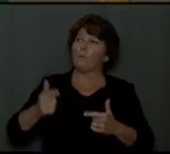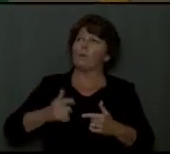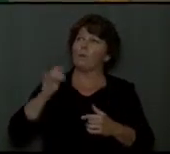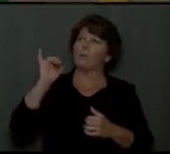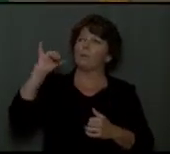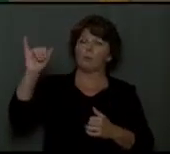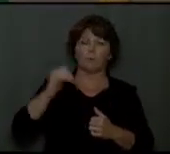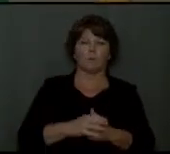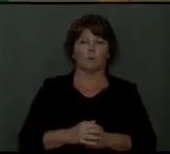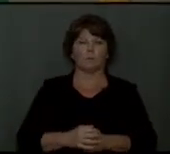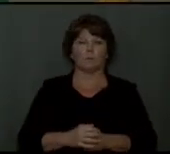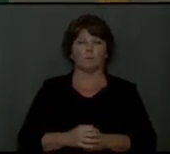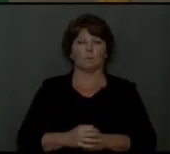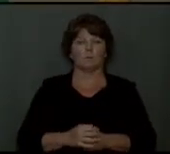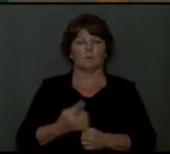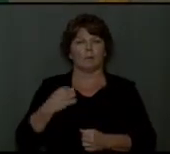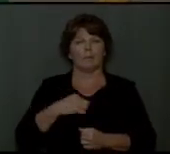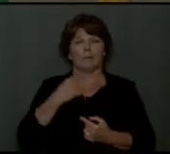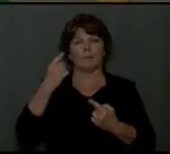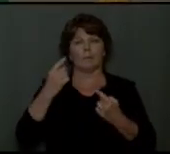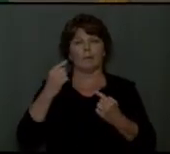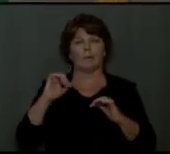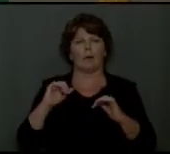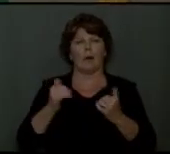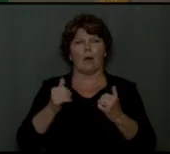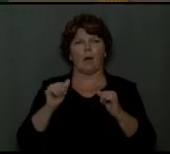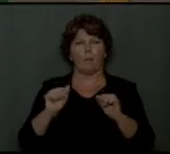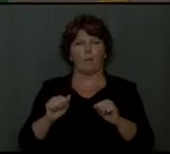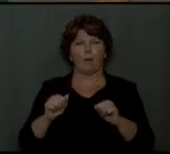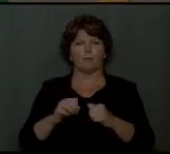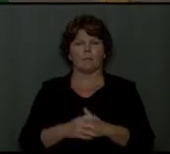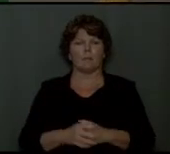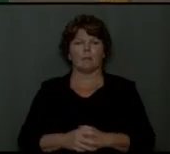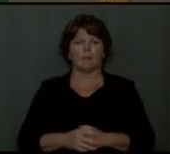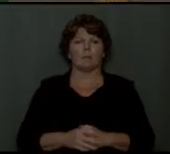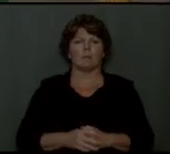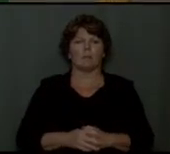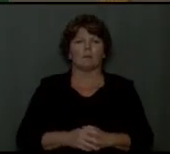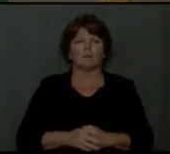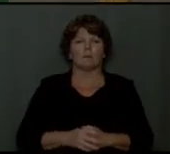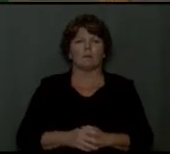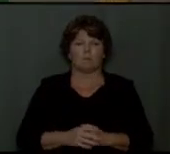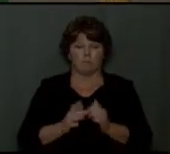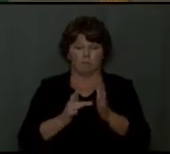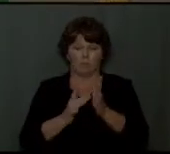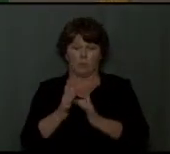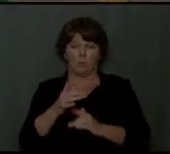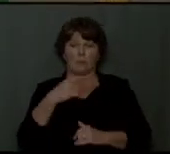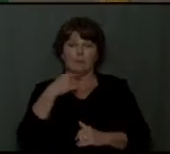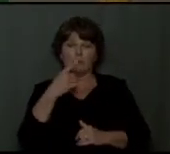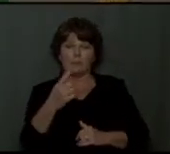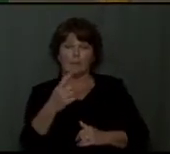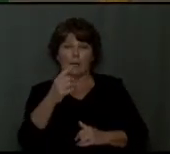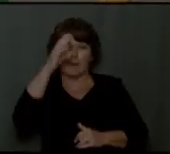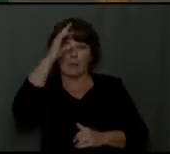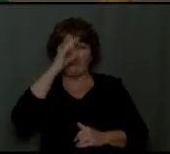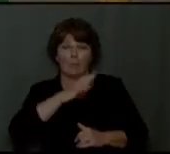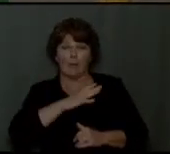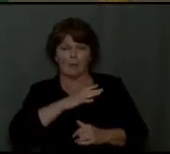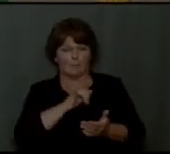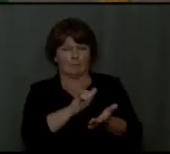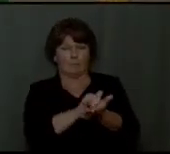And we wonder, How is this possible? Jesus said, With men this is